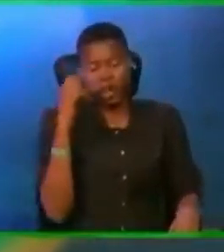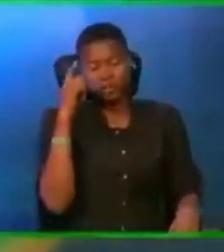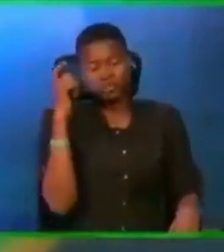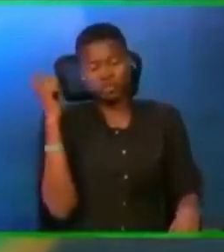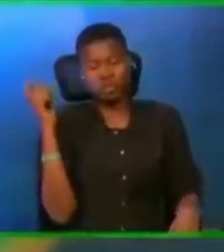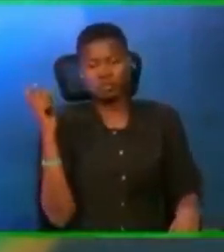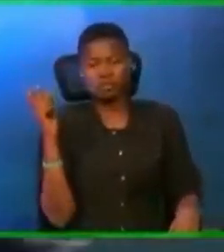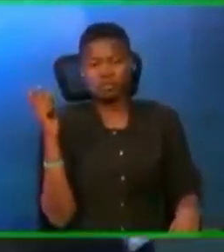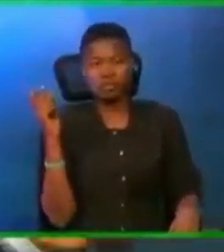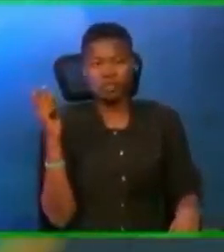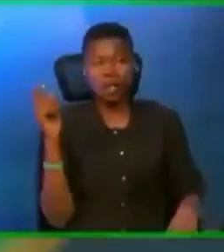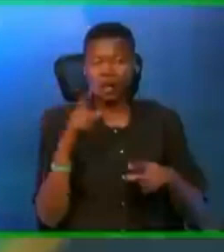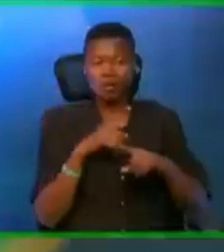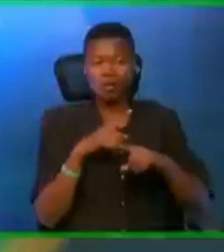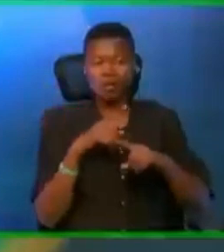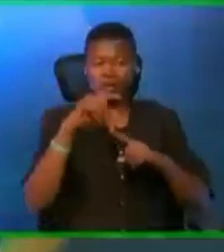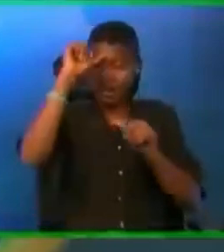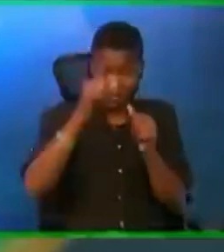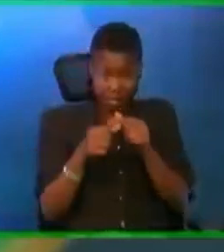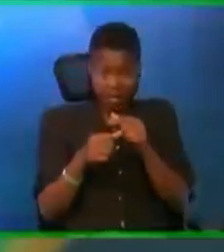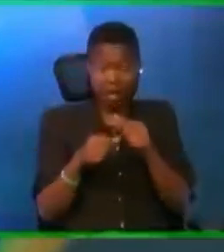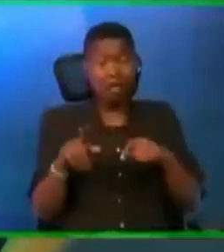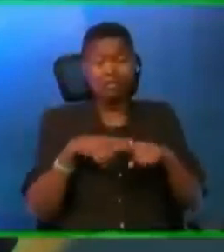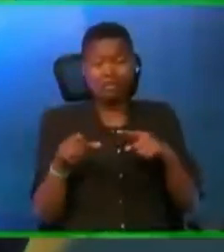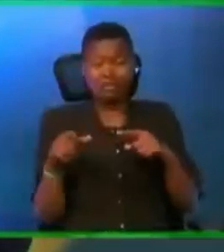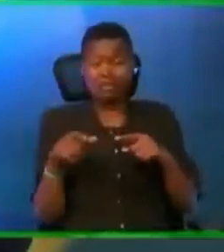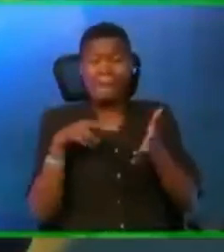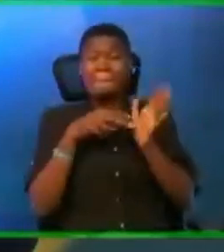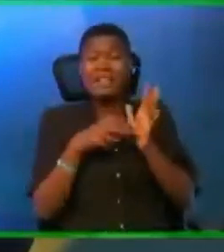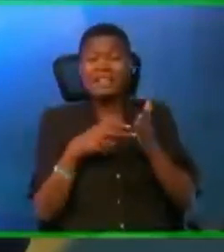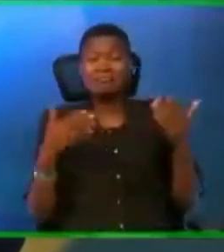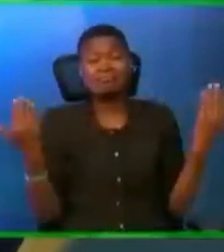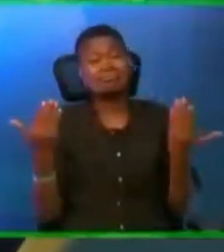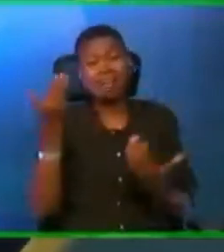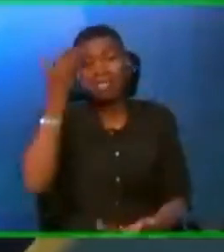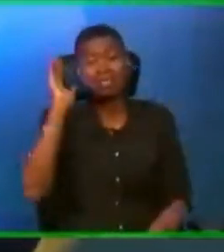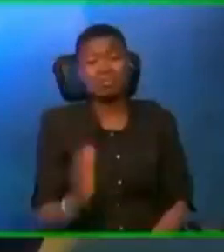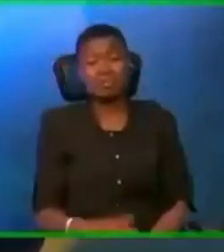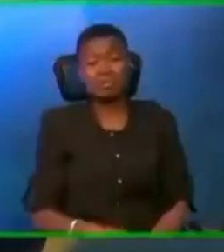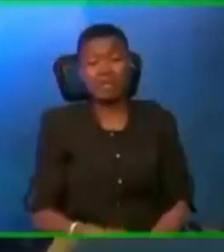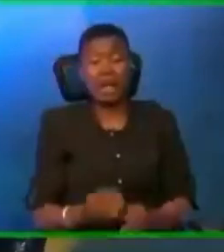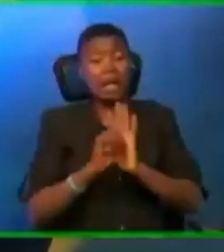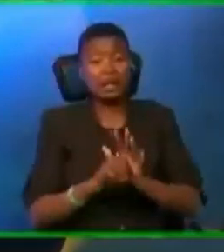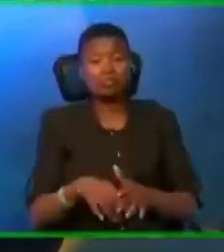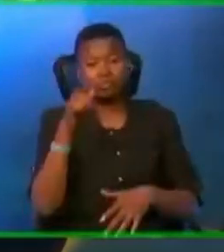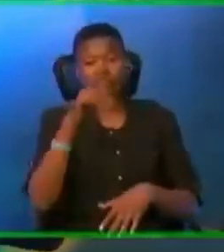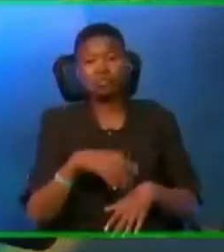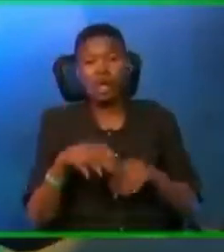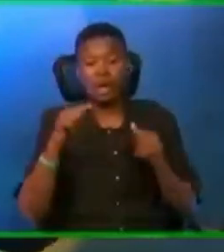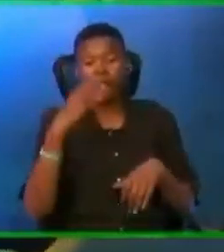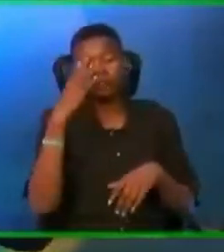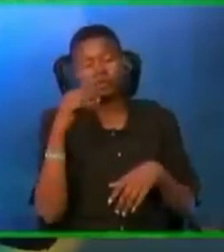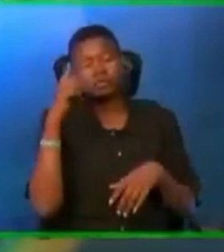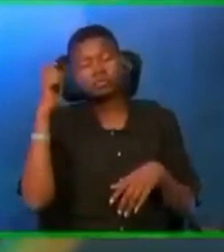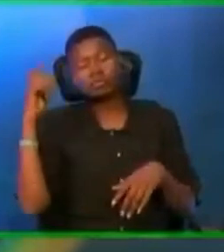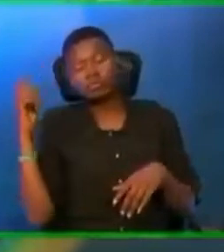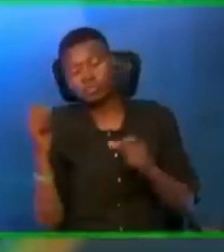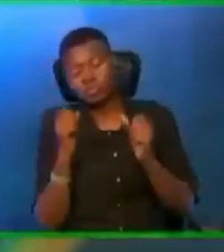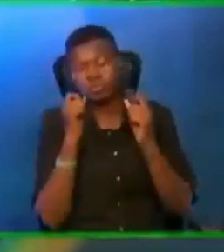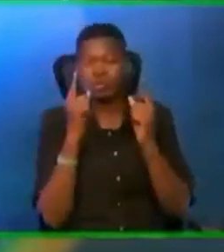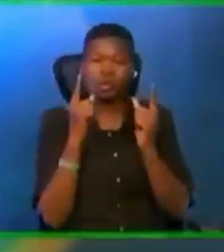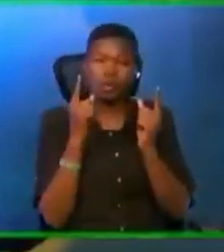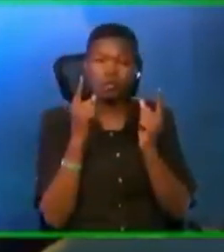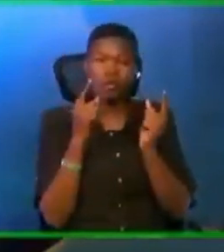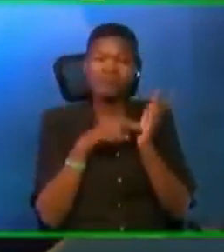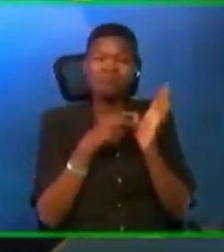Because it was what? Seed. Just like you, you can have a dream and you wake up. You know it, but you don't know what it means. I mean, when you were able to do permutation and combination,